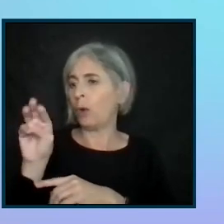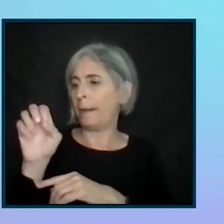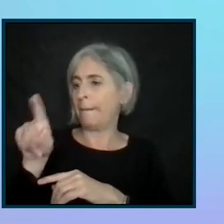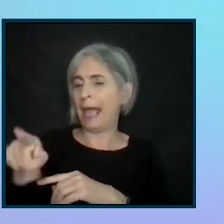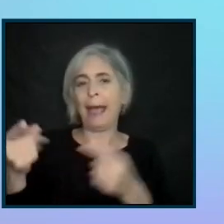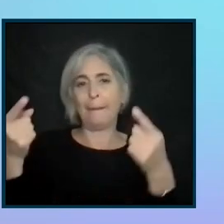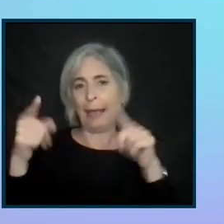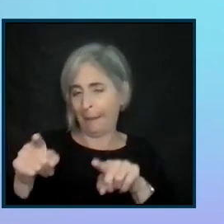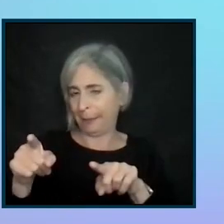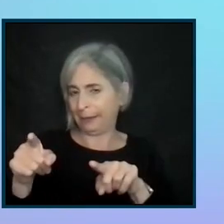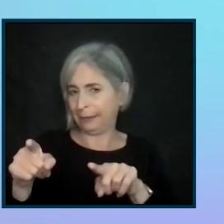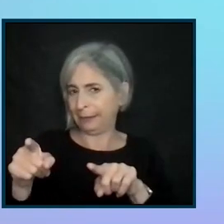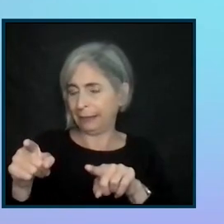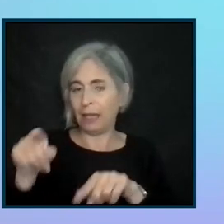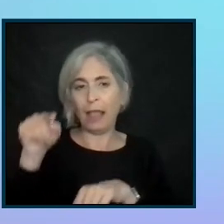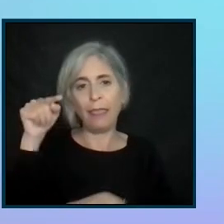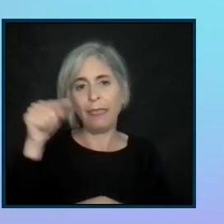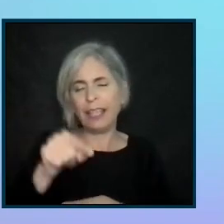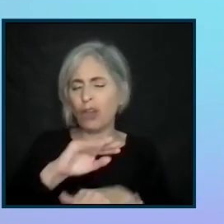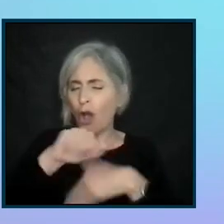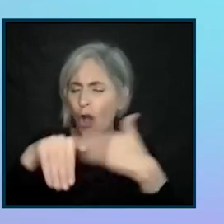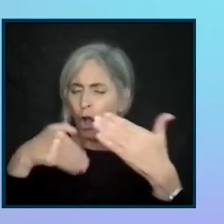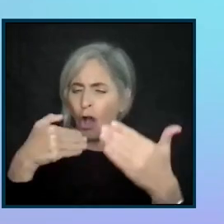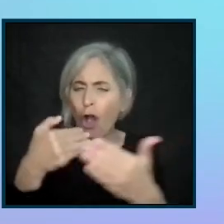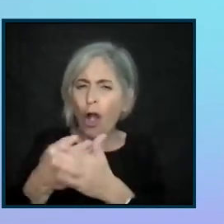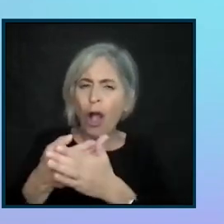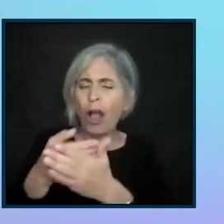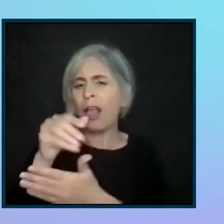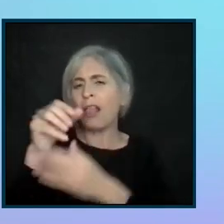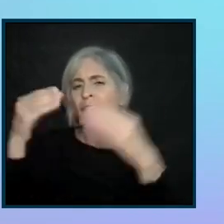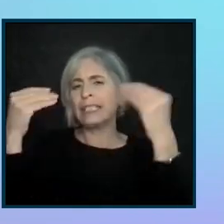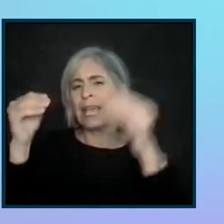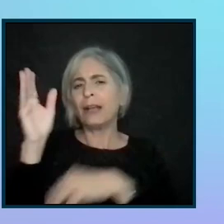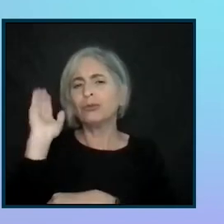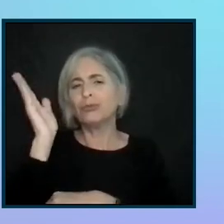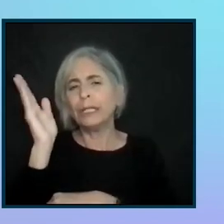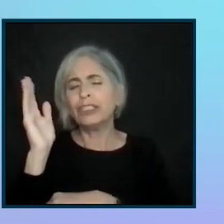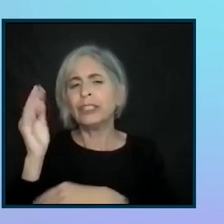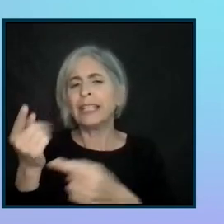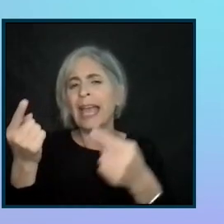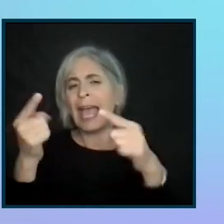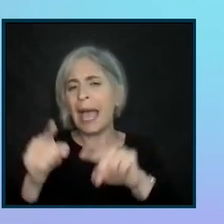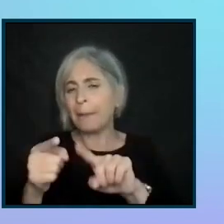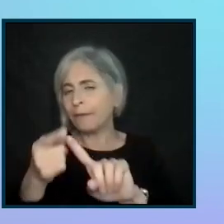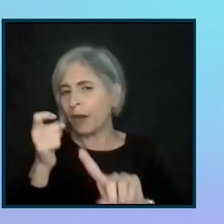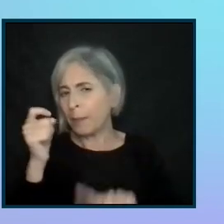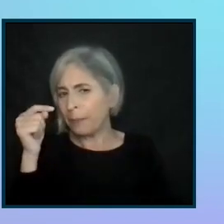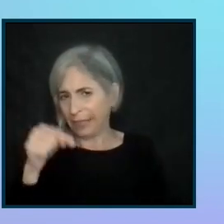And this is where all the sales pitches that we have comes. That